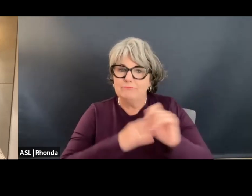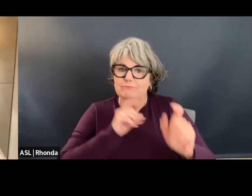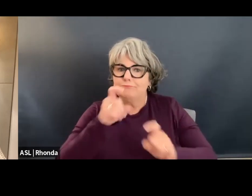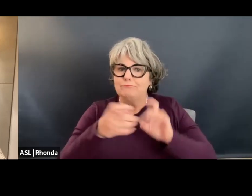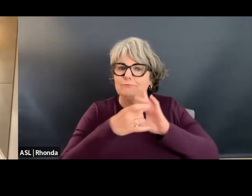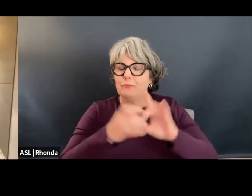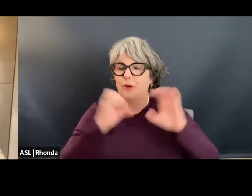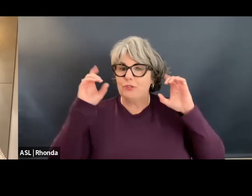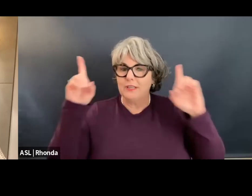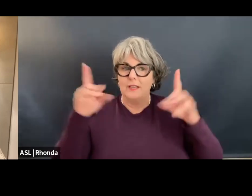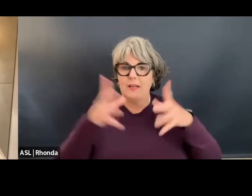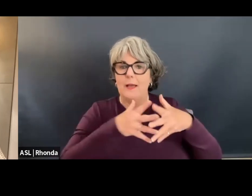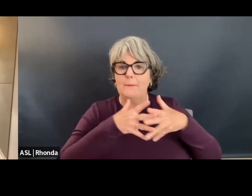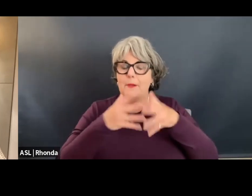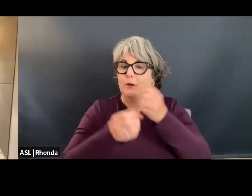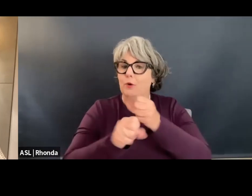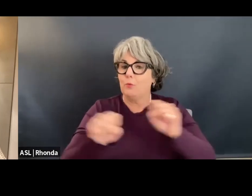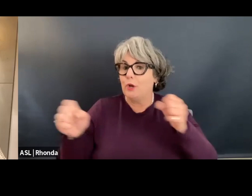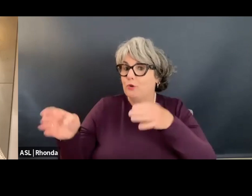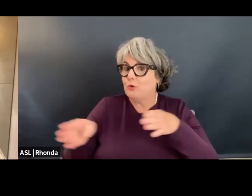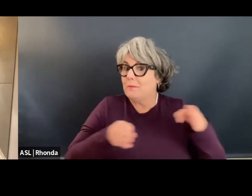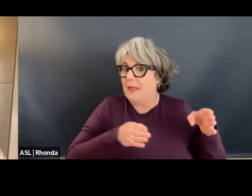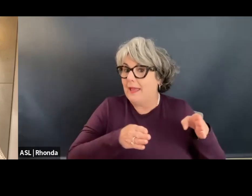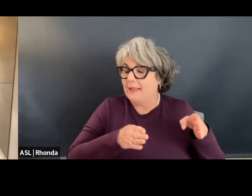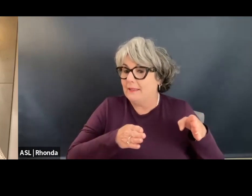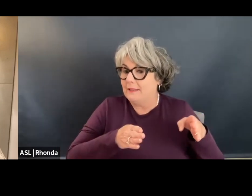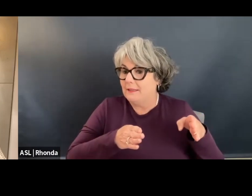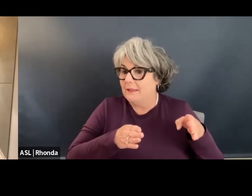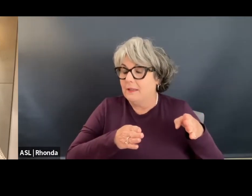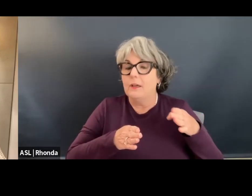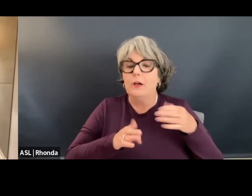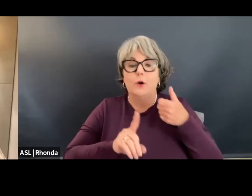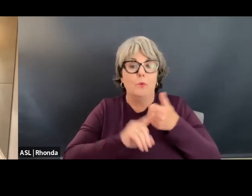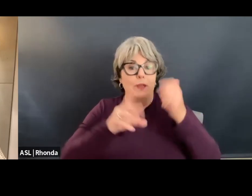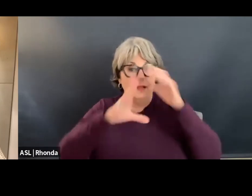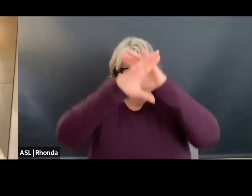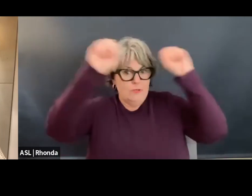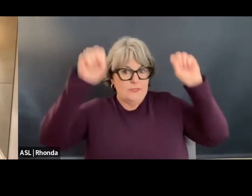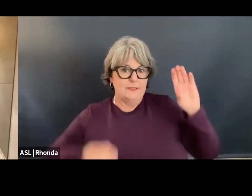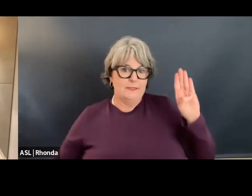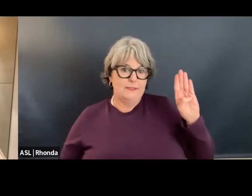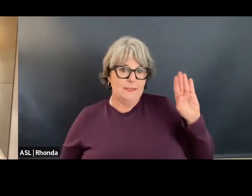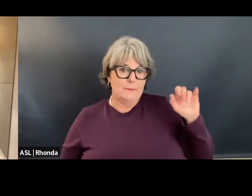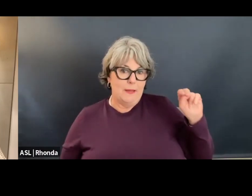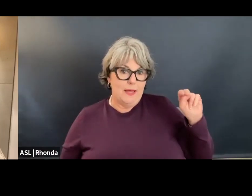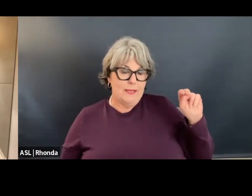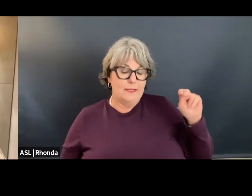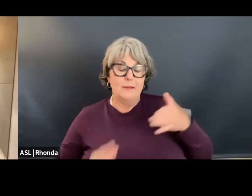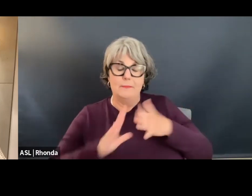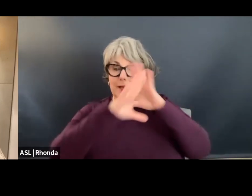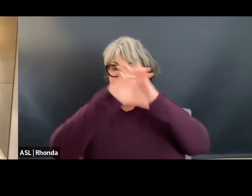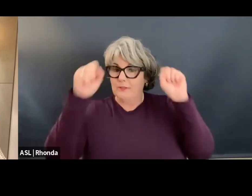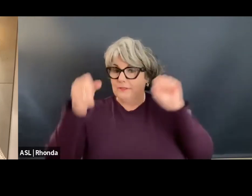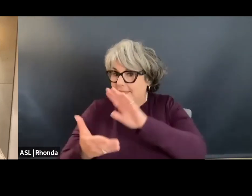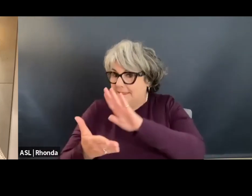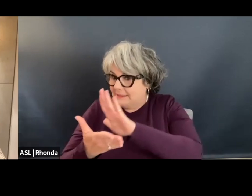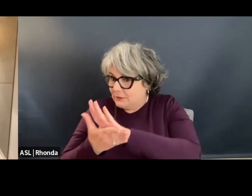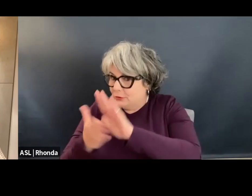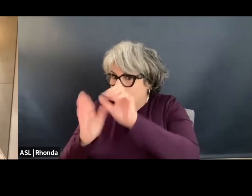education through the American Rescue Plan, just months into him being president, we required that states and districts